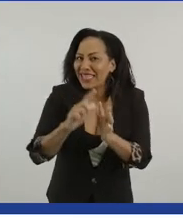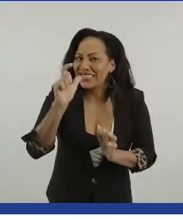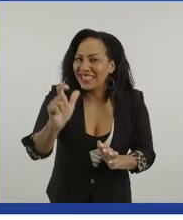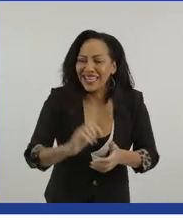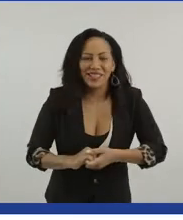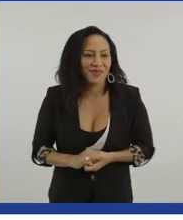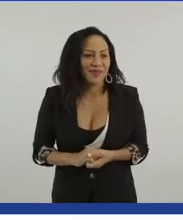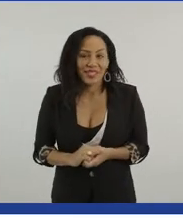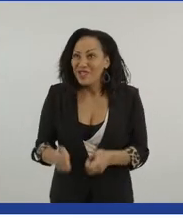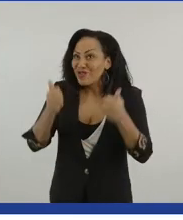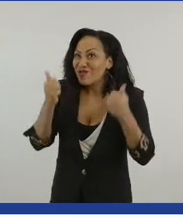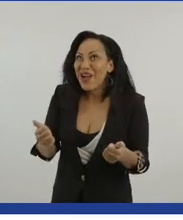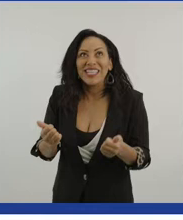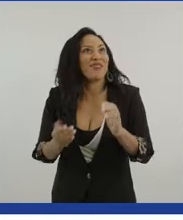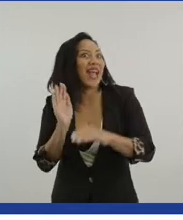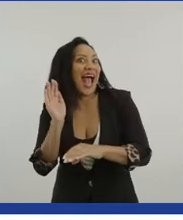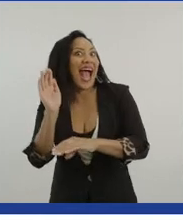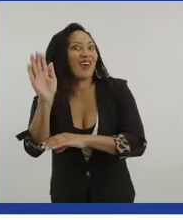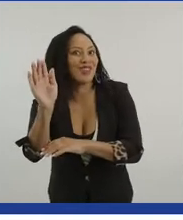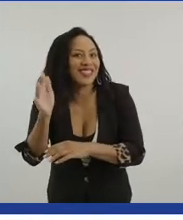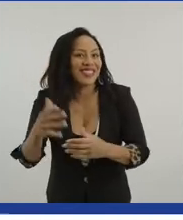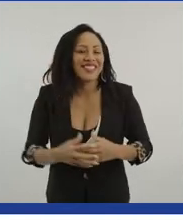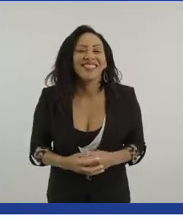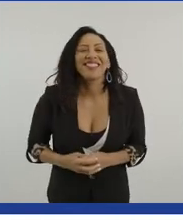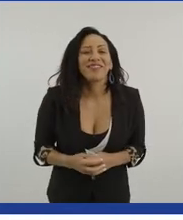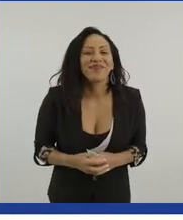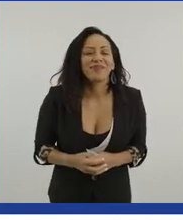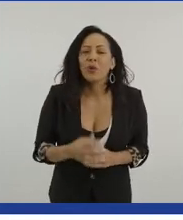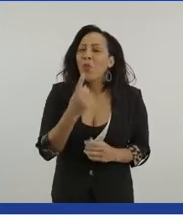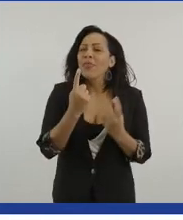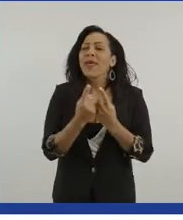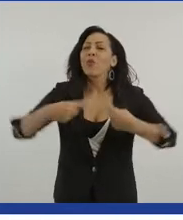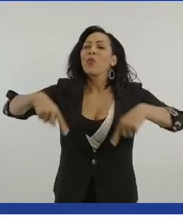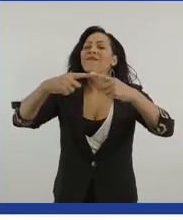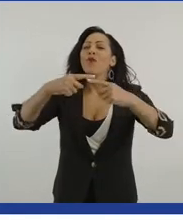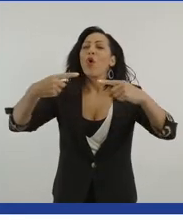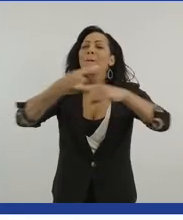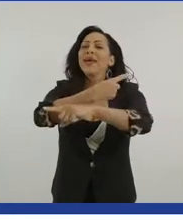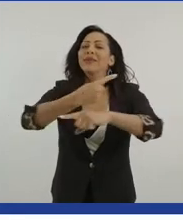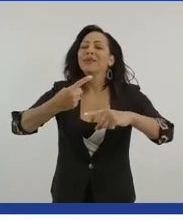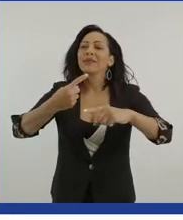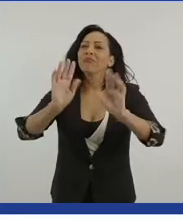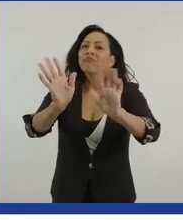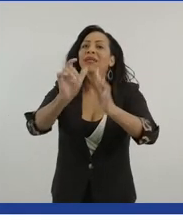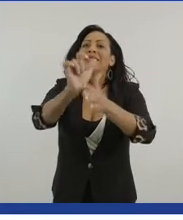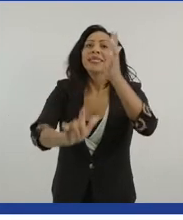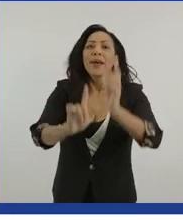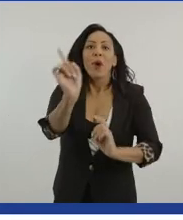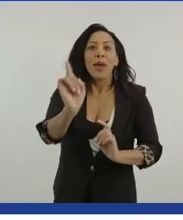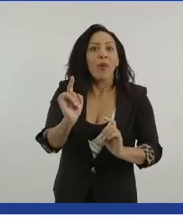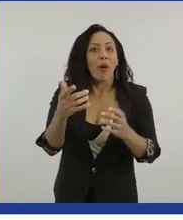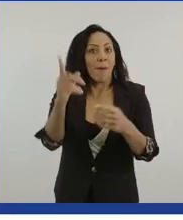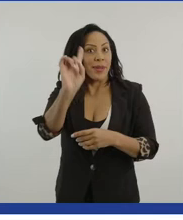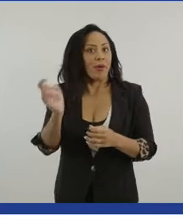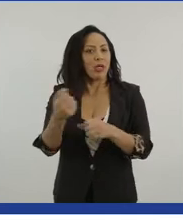Also, it's great to be out. And I think one of the things that we've all missed, not as disabled people, but just people in